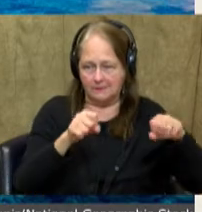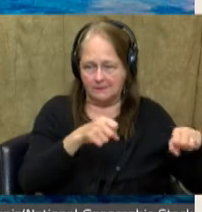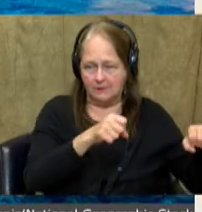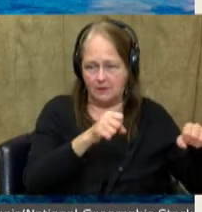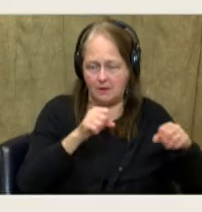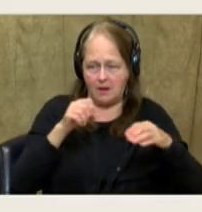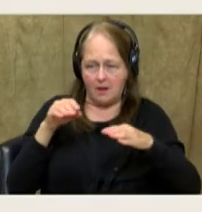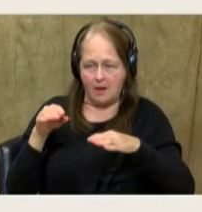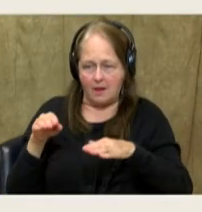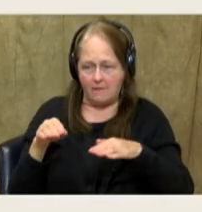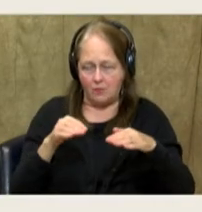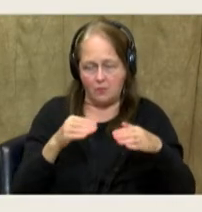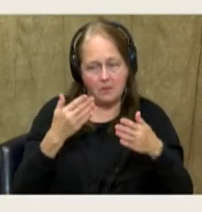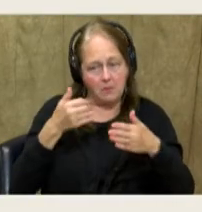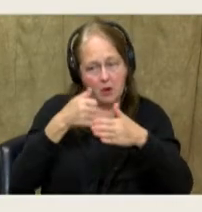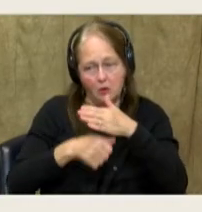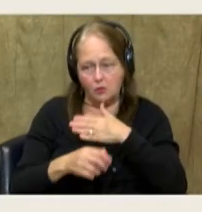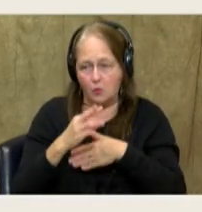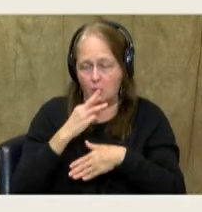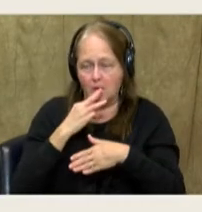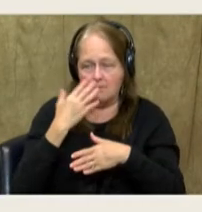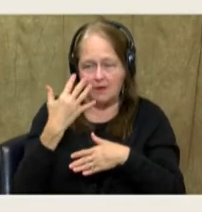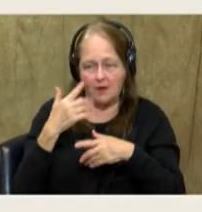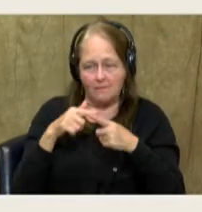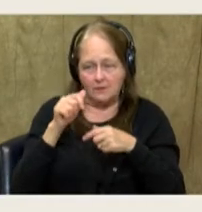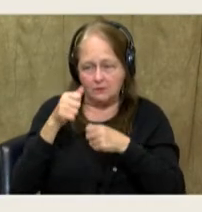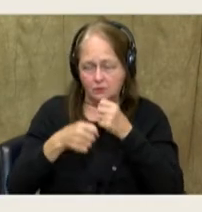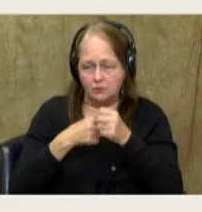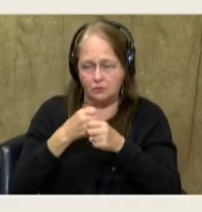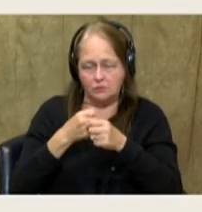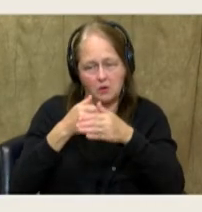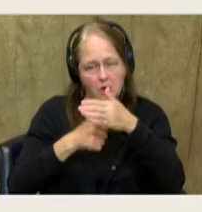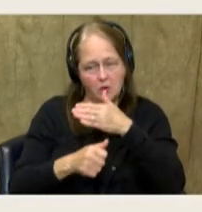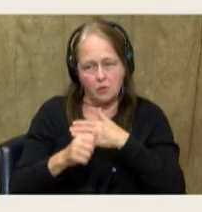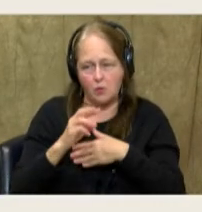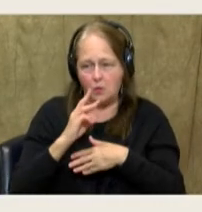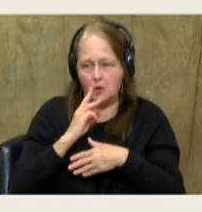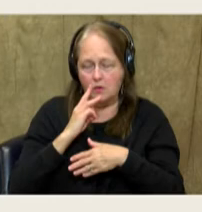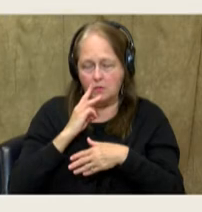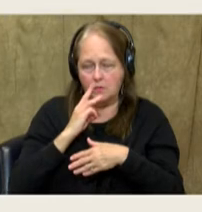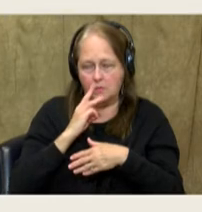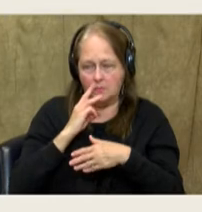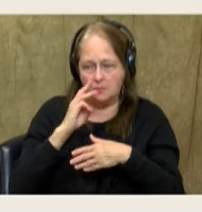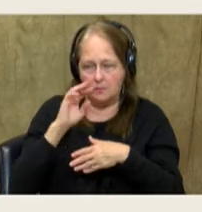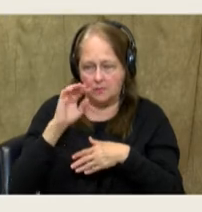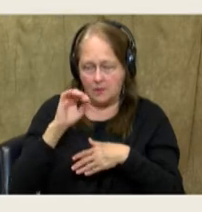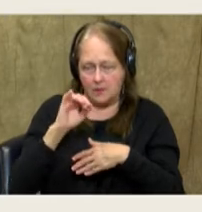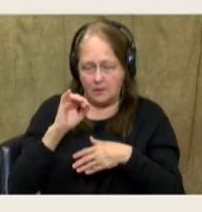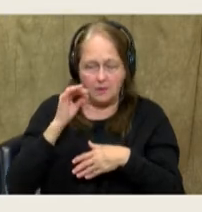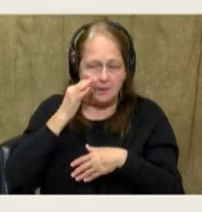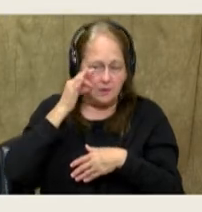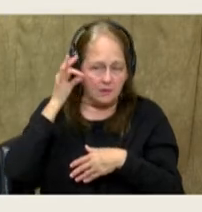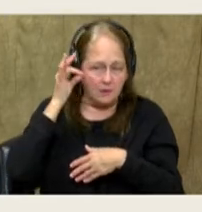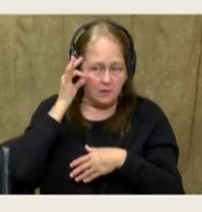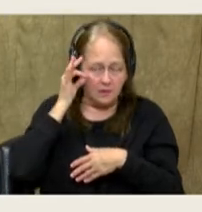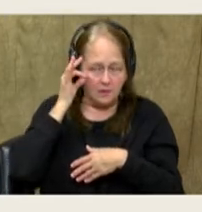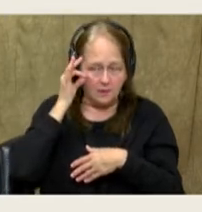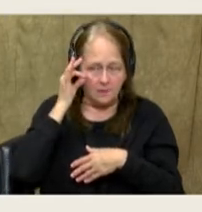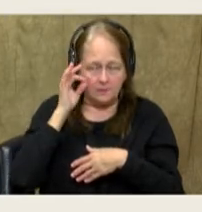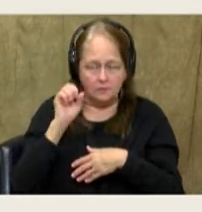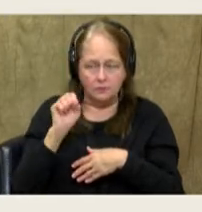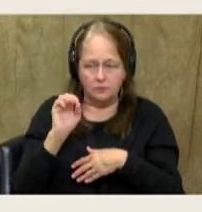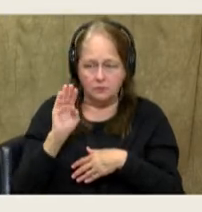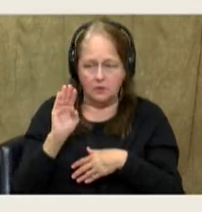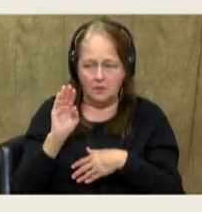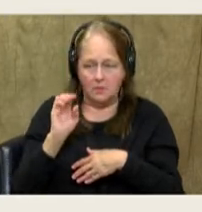next five to ten years. Let's take a look at the physical map of South Asia. The Indian subcontinent, as this area is